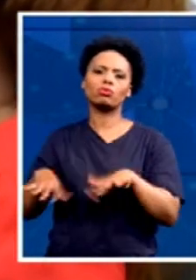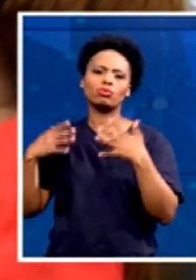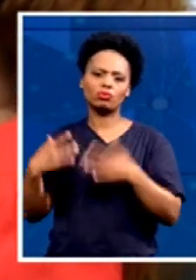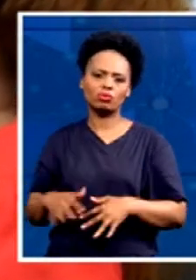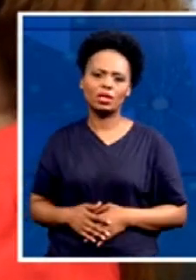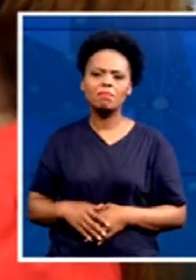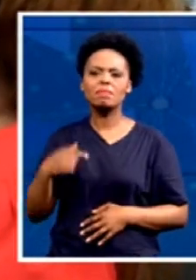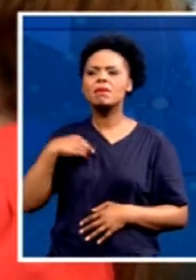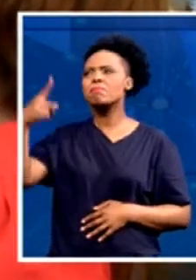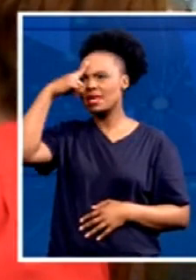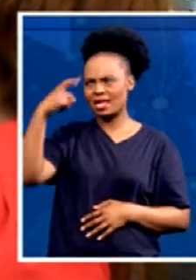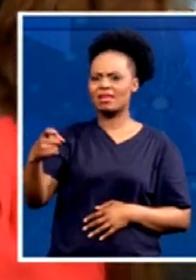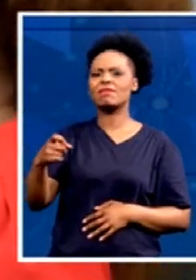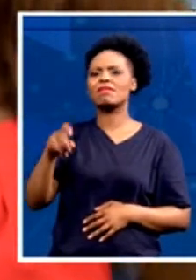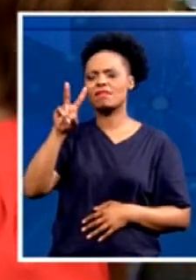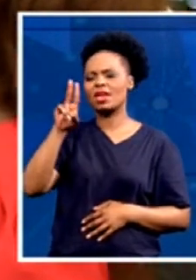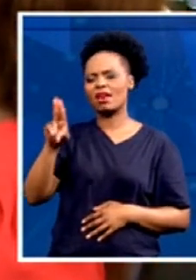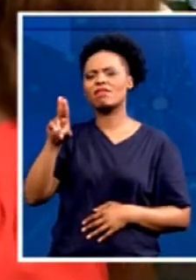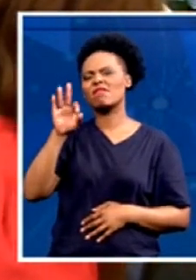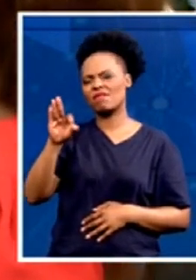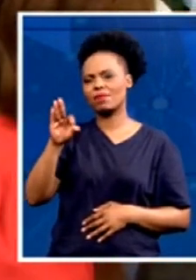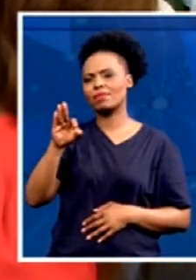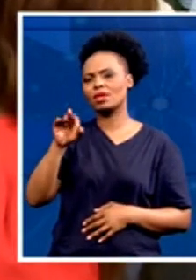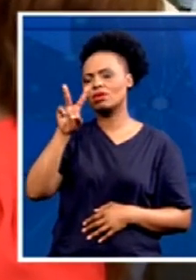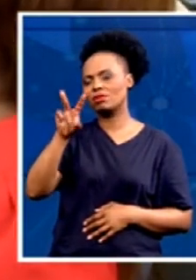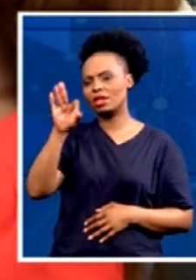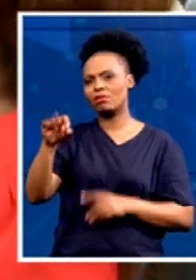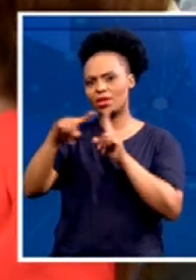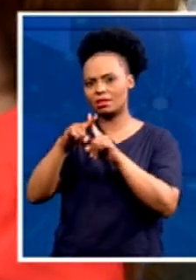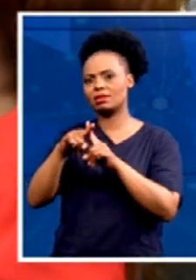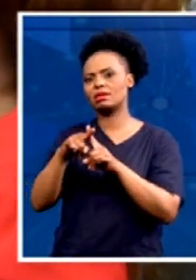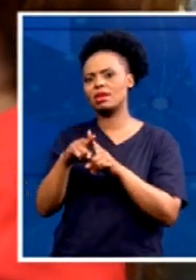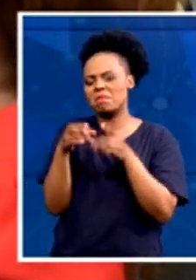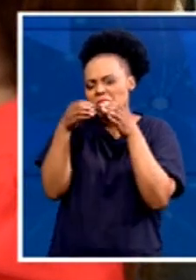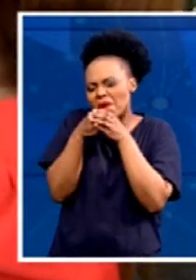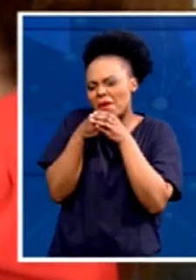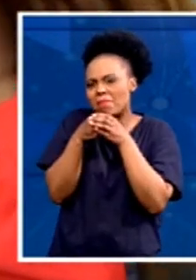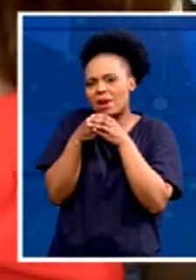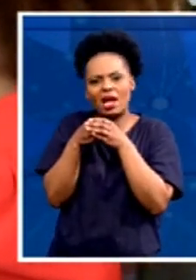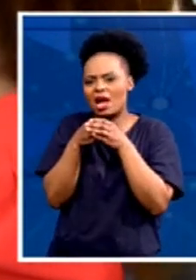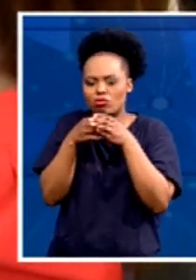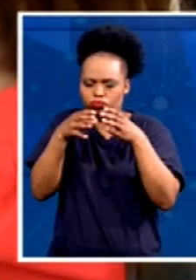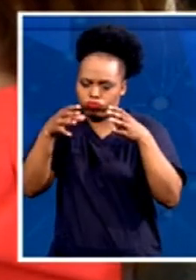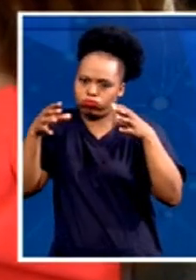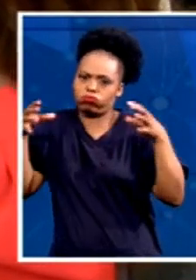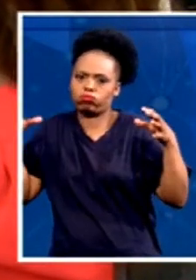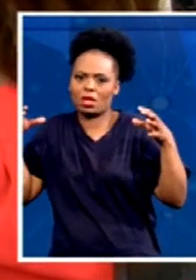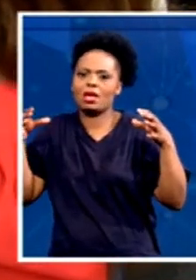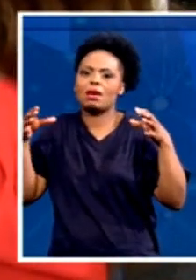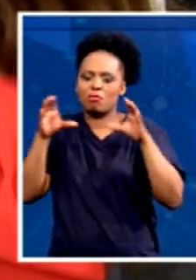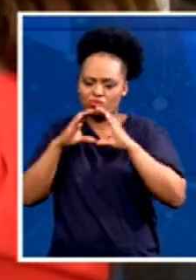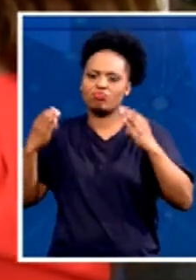are no longer a small party. We are a large party. And each and every other party needs to actually